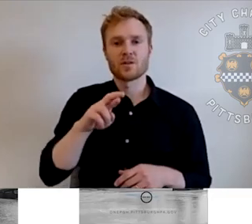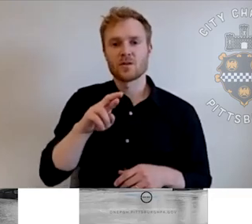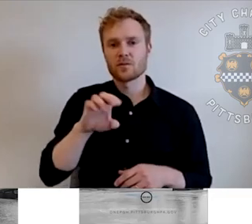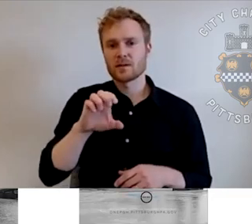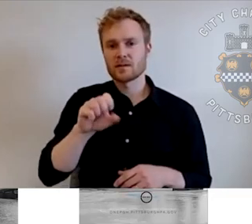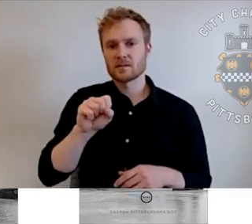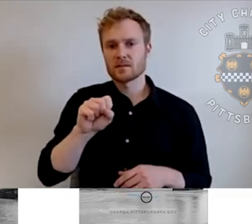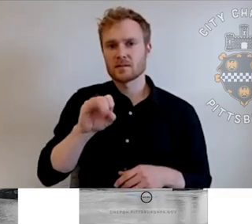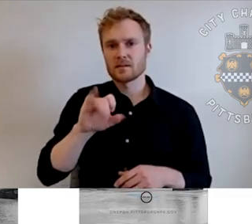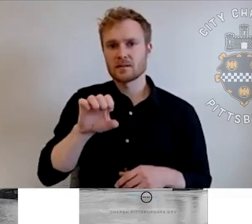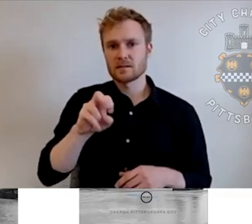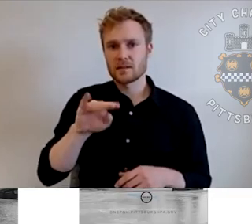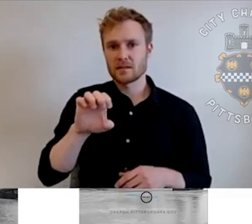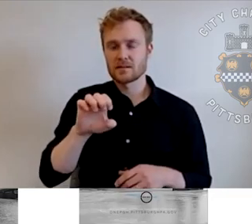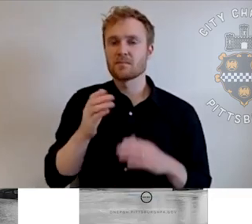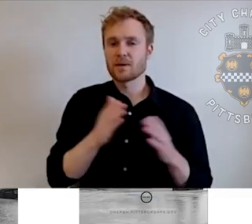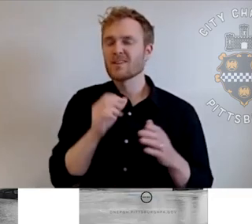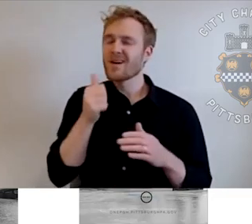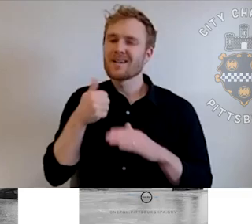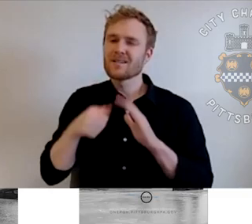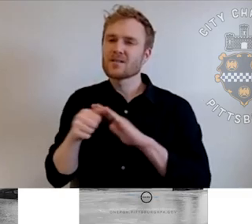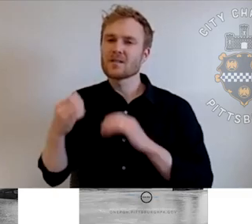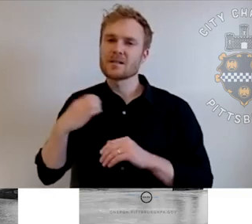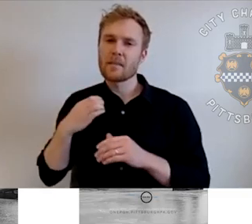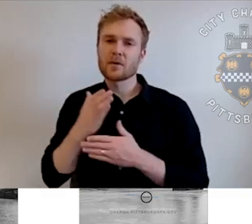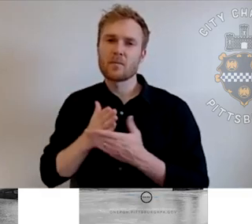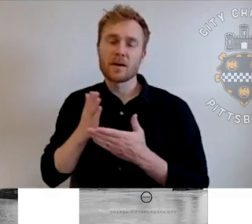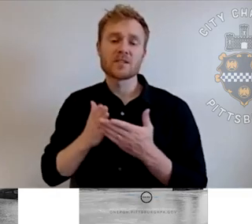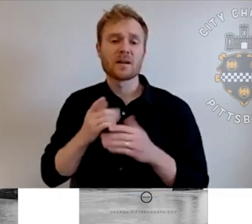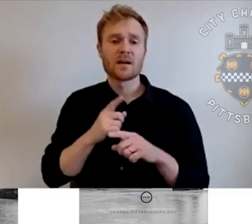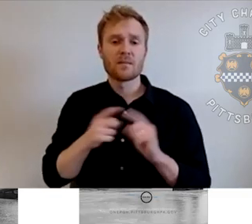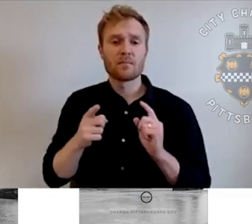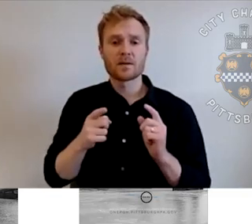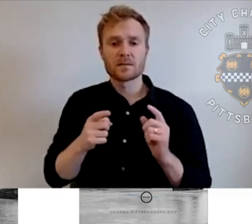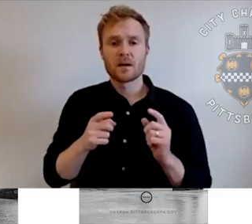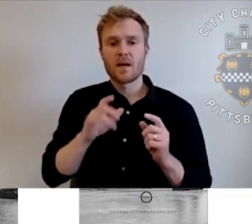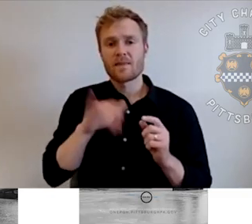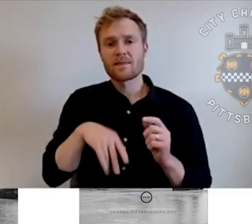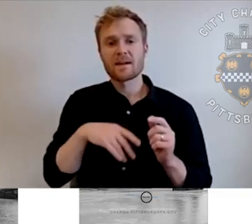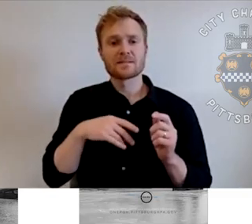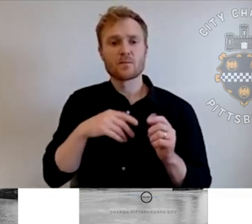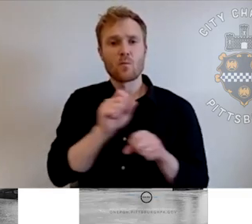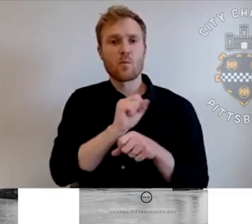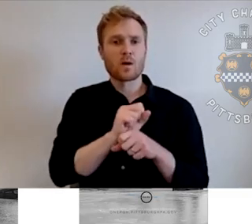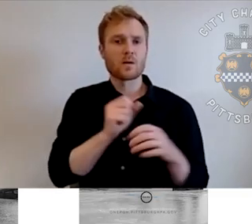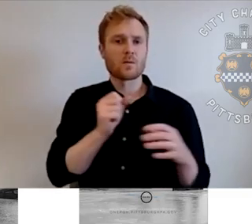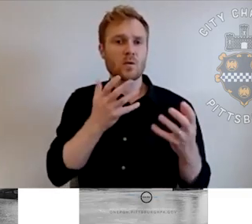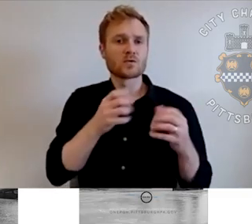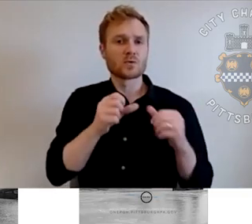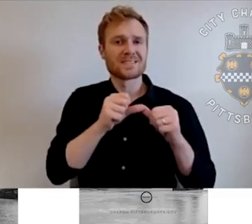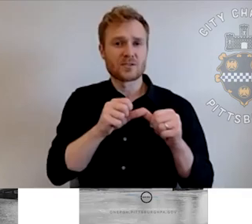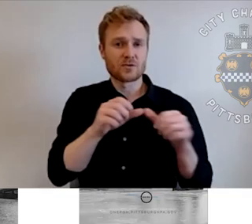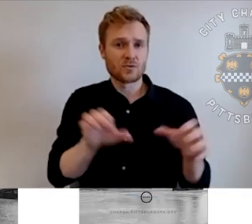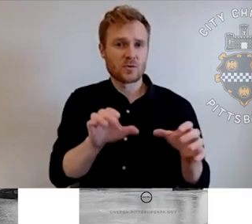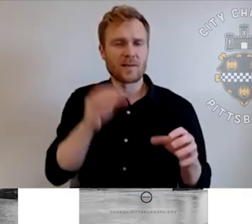type of work that we do and would like to continue doing to, to help think about those bigger issues and